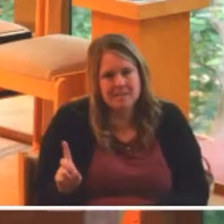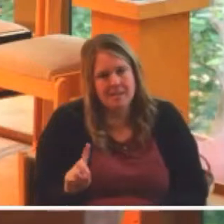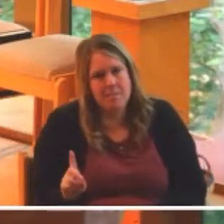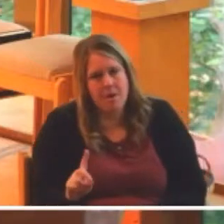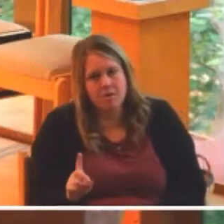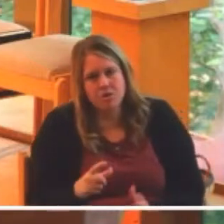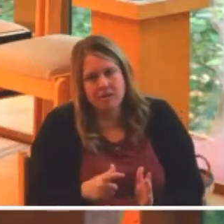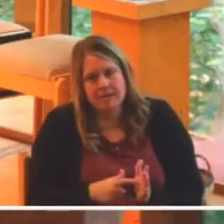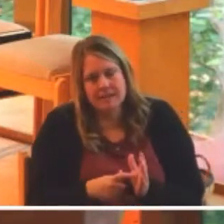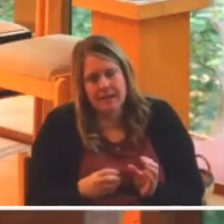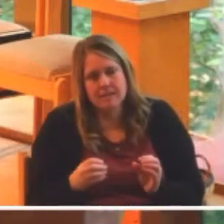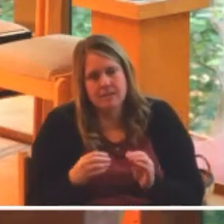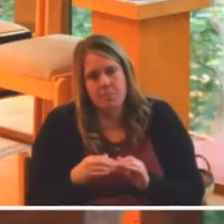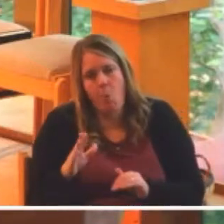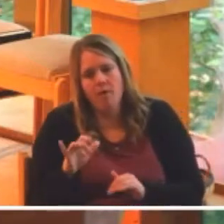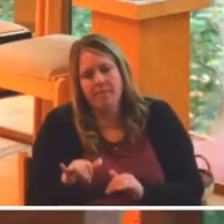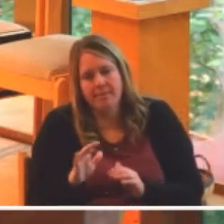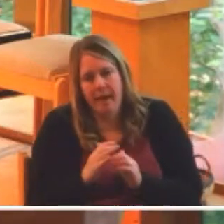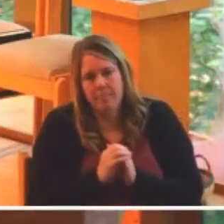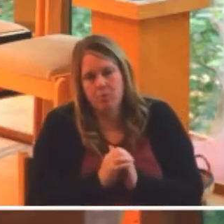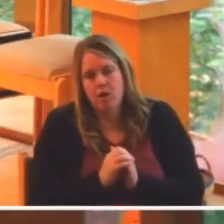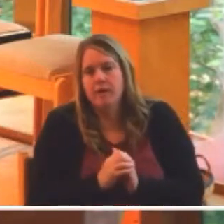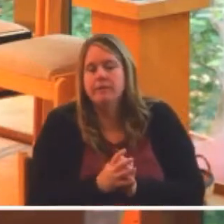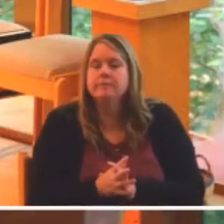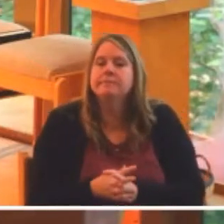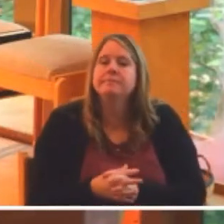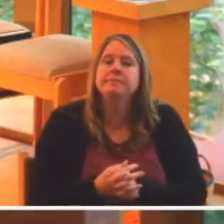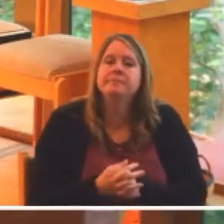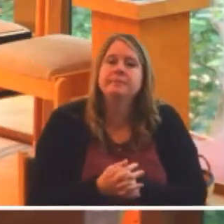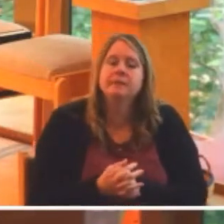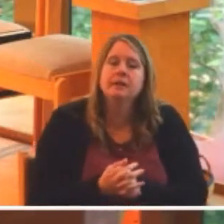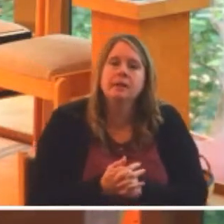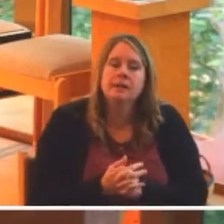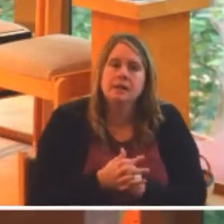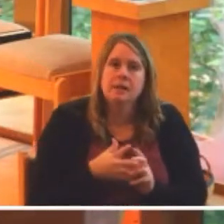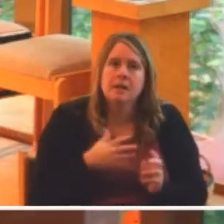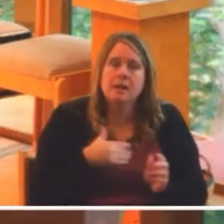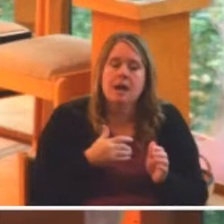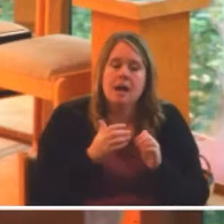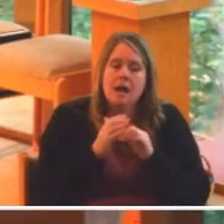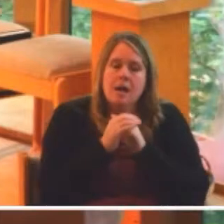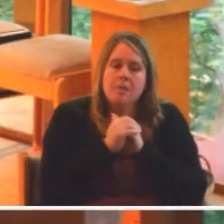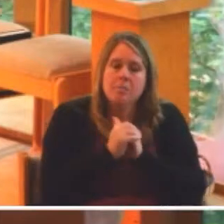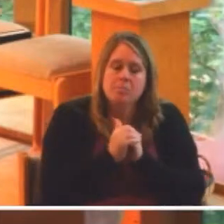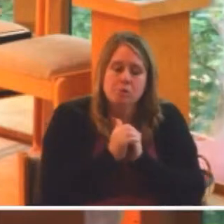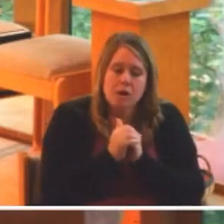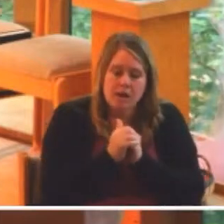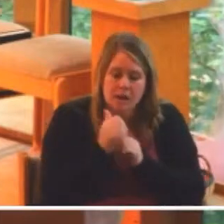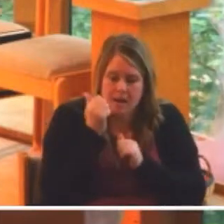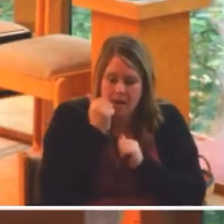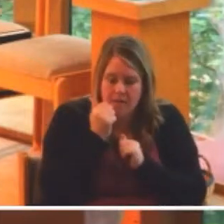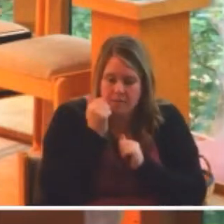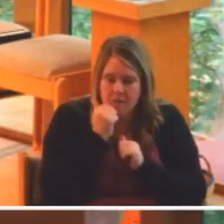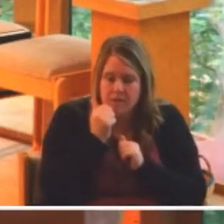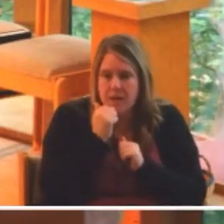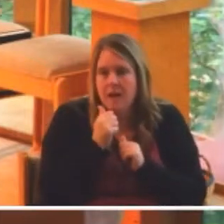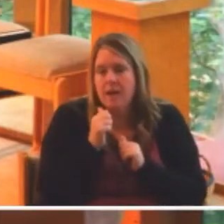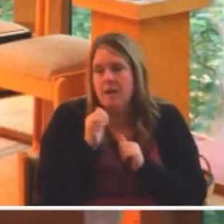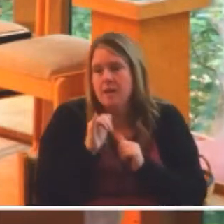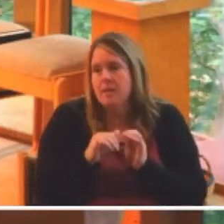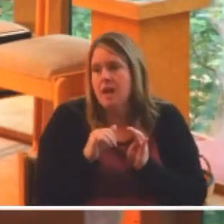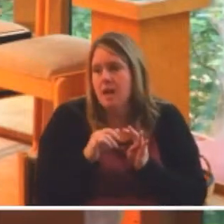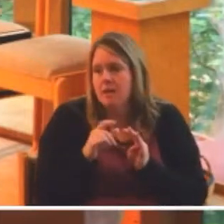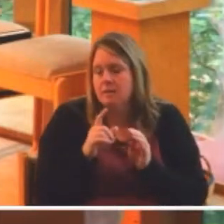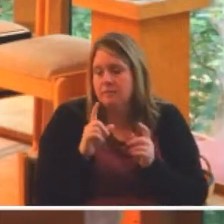little bit more than that. I pray each day for the safety of trans children. They might have access to all the care that they might